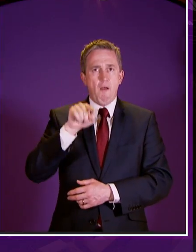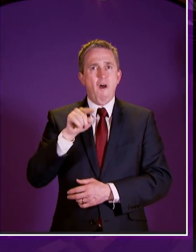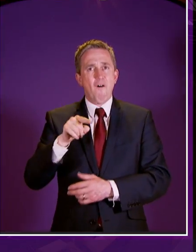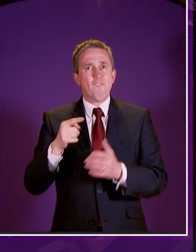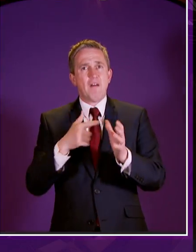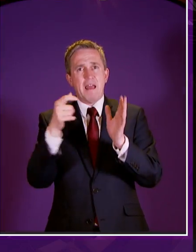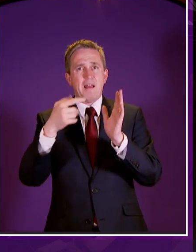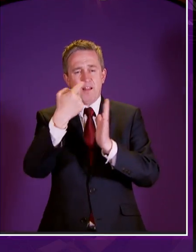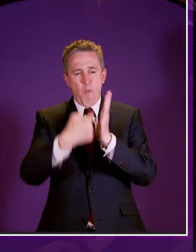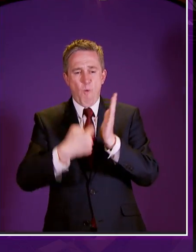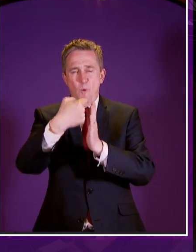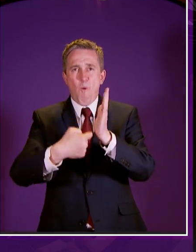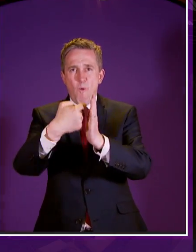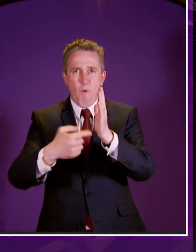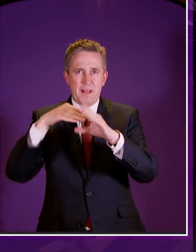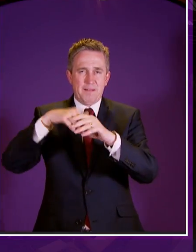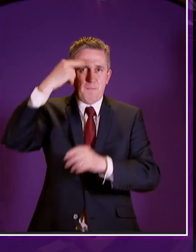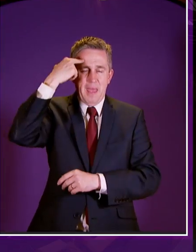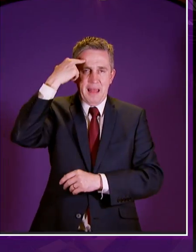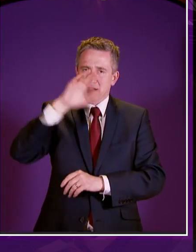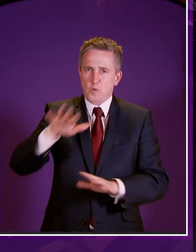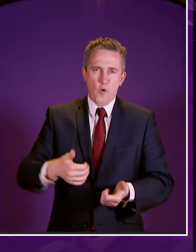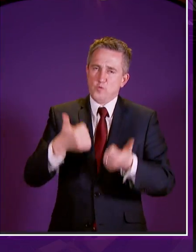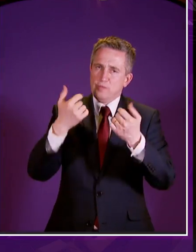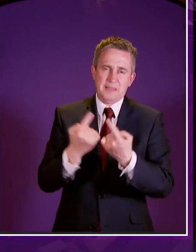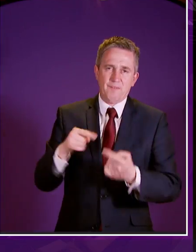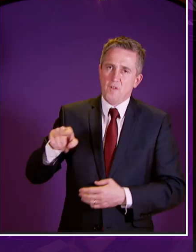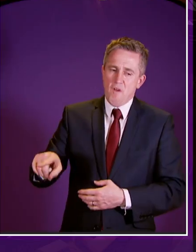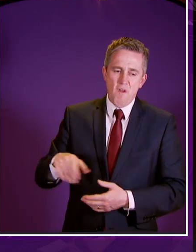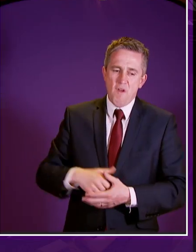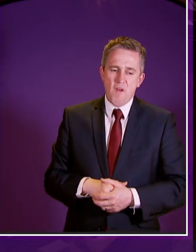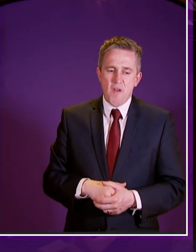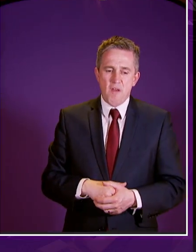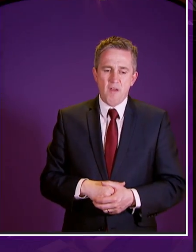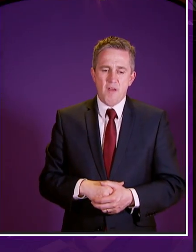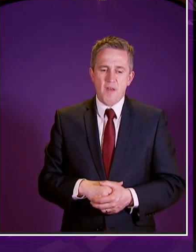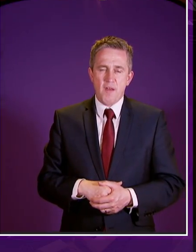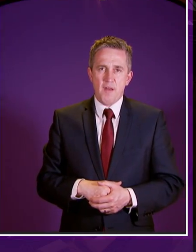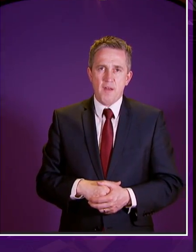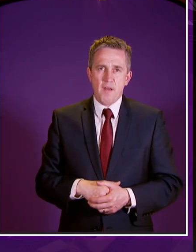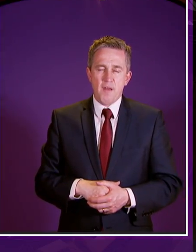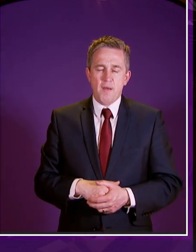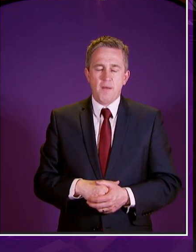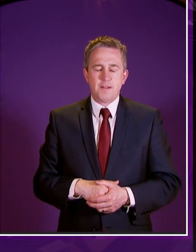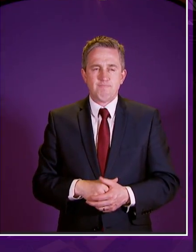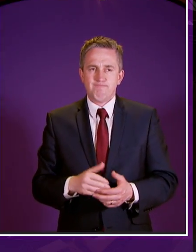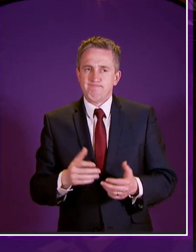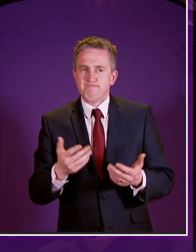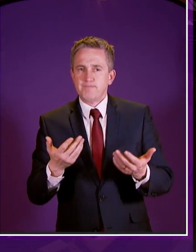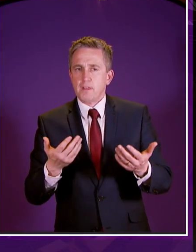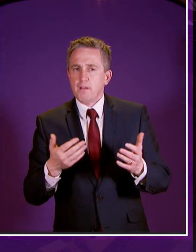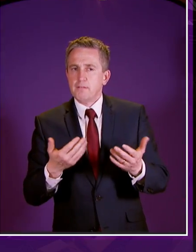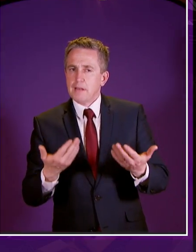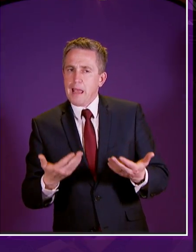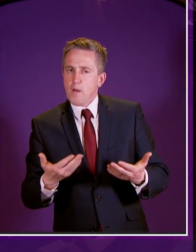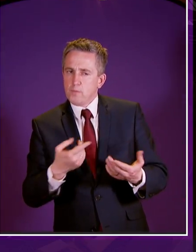that cannot be a good place to be but i think there is now a responsibility not